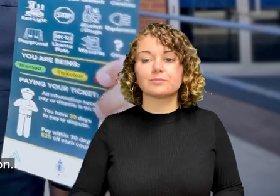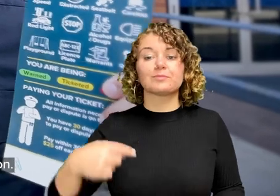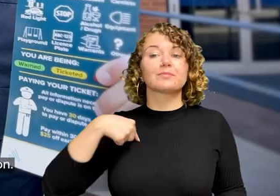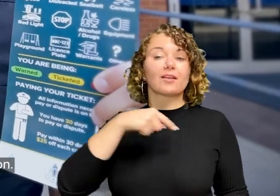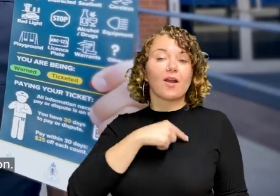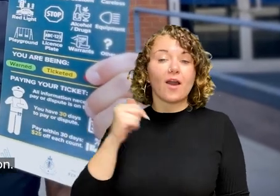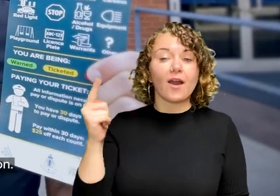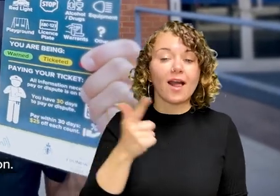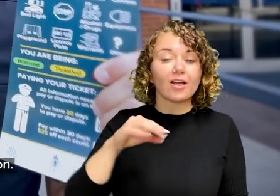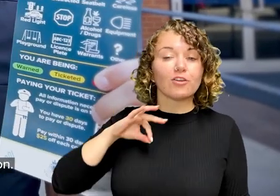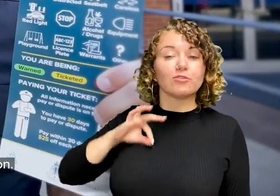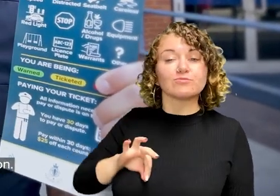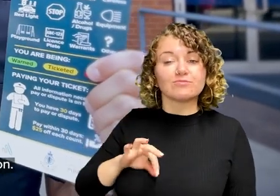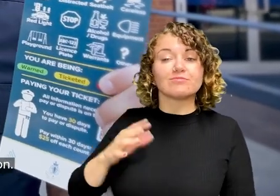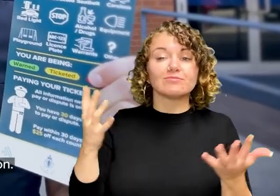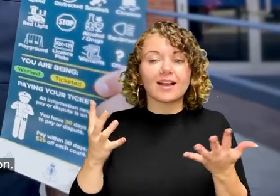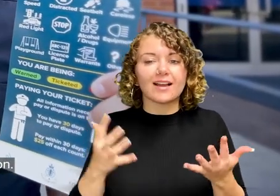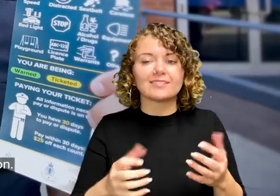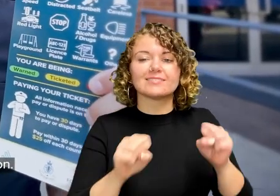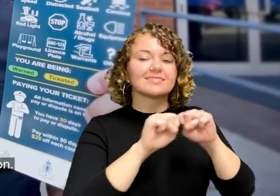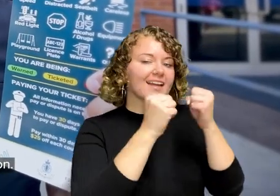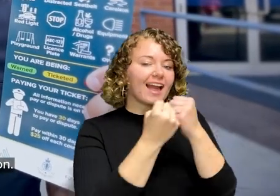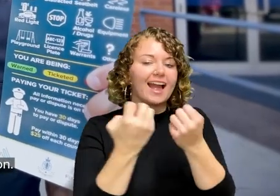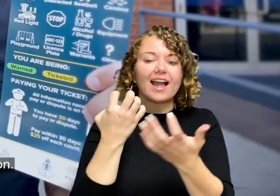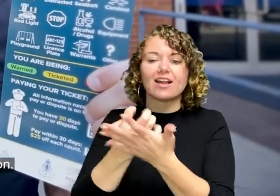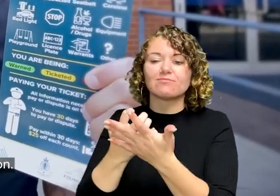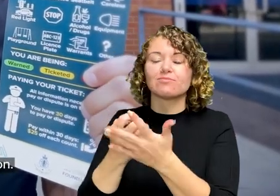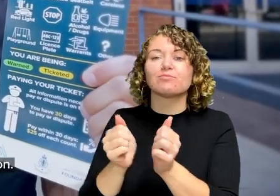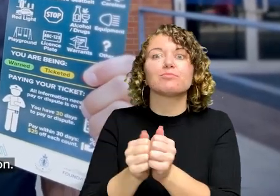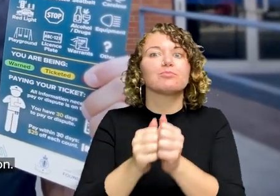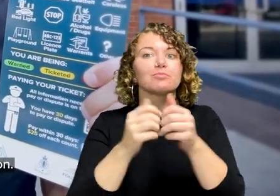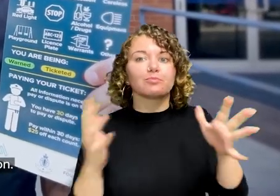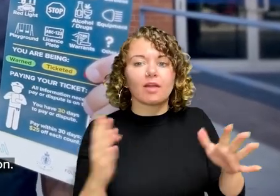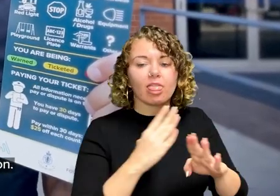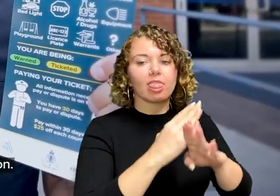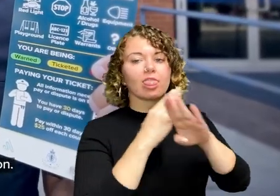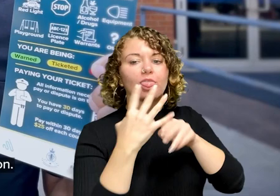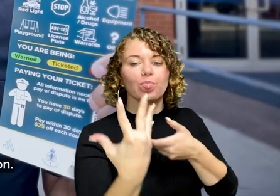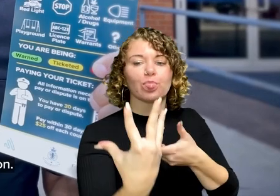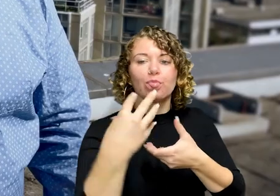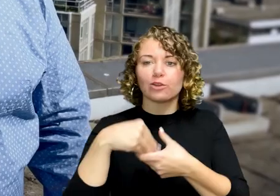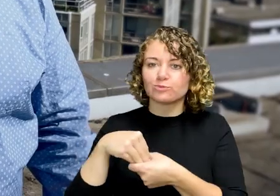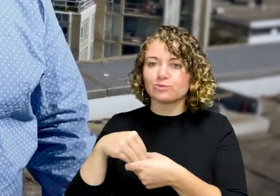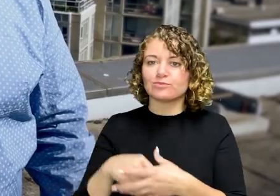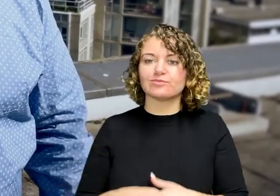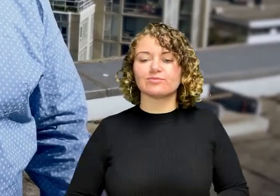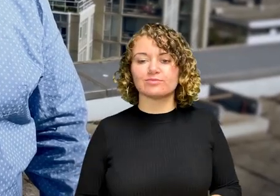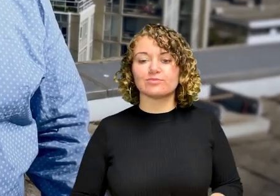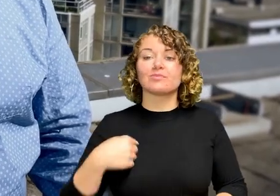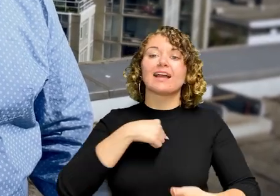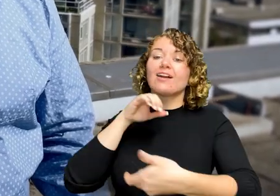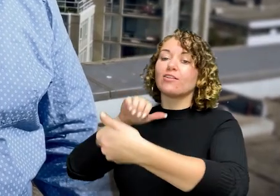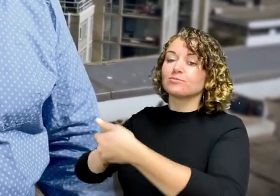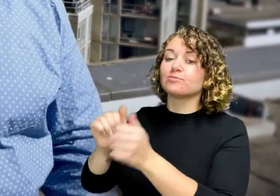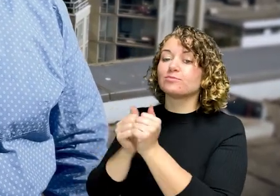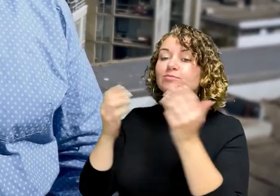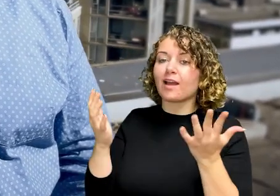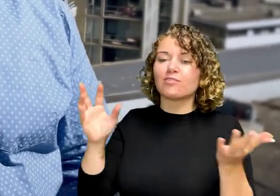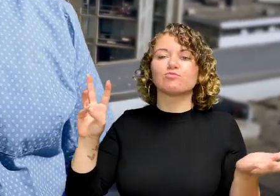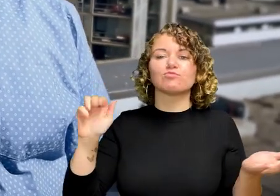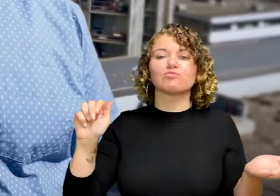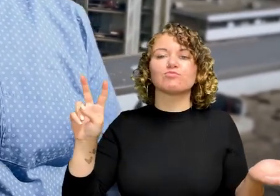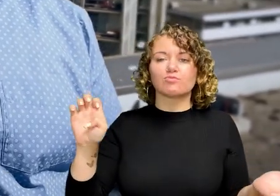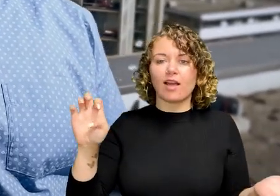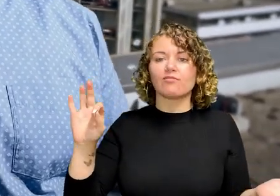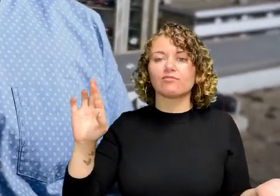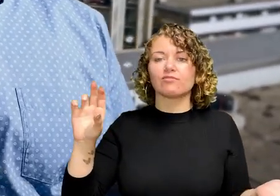We all benefit from a society and an economy that's free from barriers to inclusion. We have collaborated with the Vancouver Police